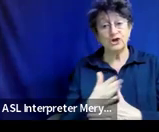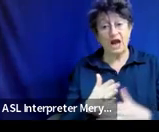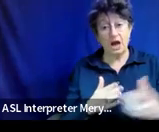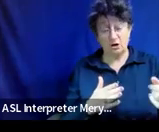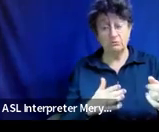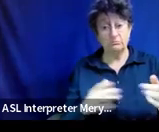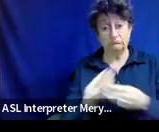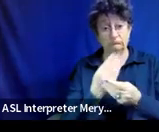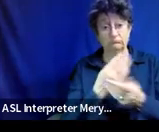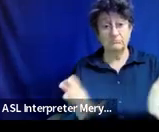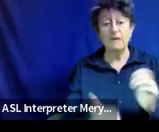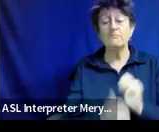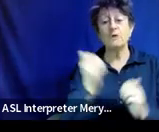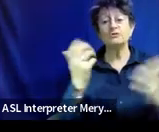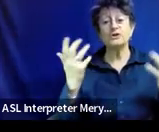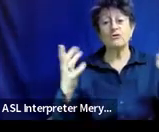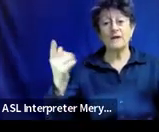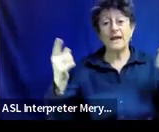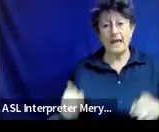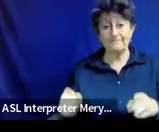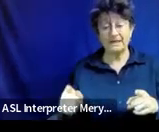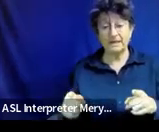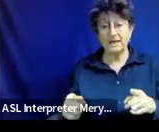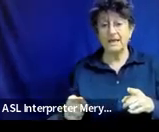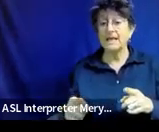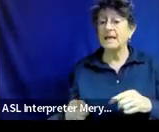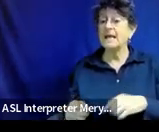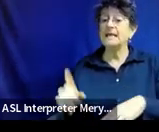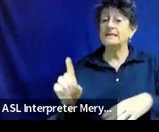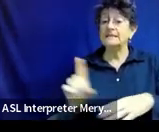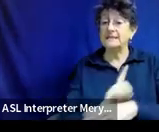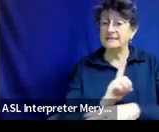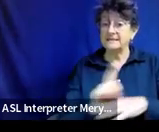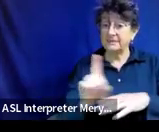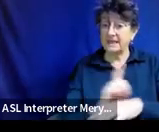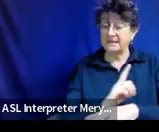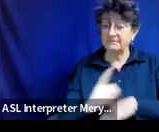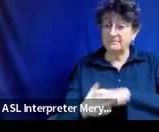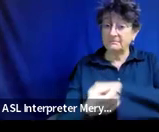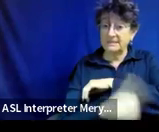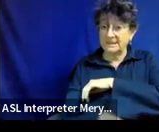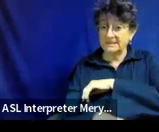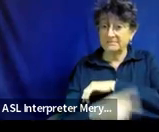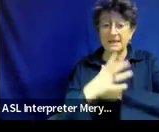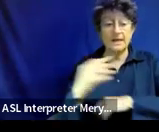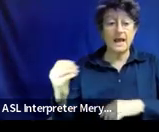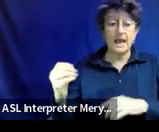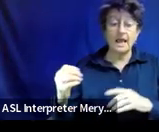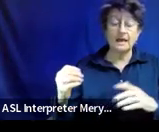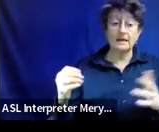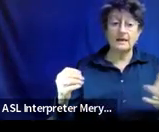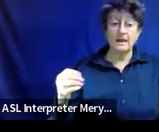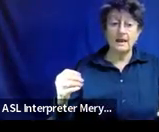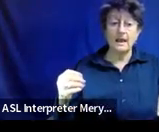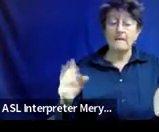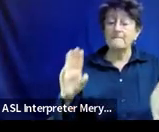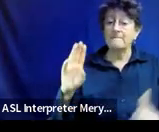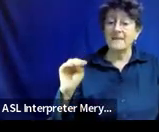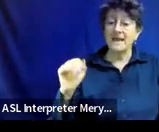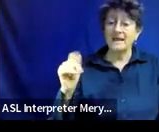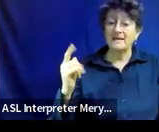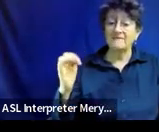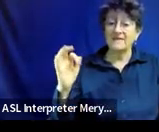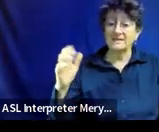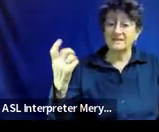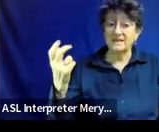happened. The discipline and manifestation determination is on our website. This link will take you to that recording. The other